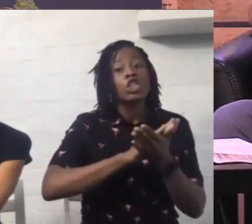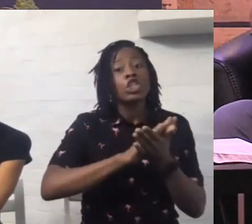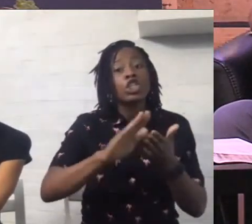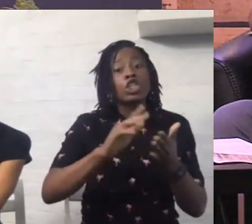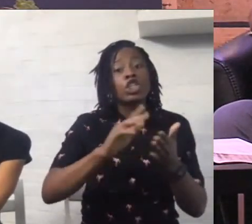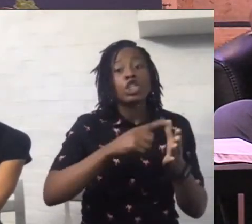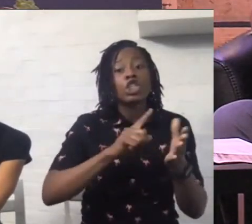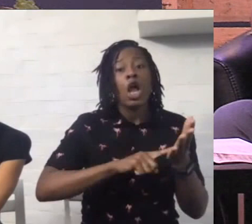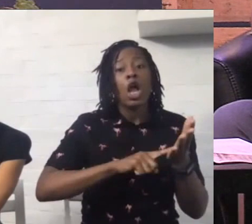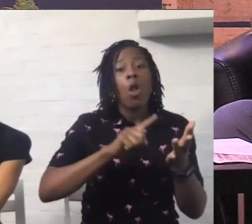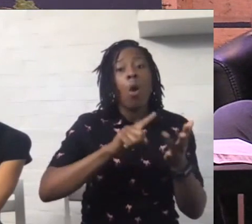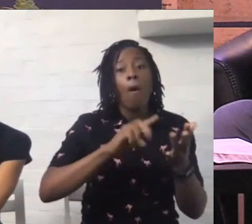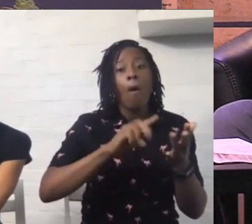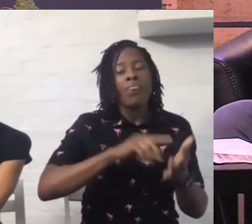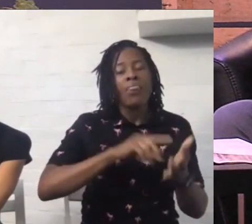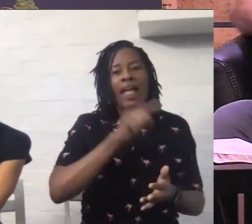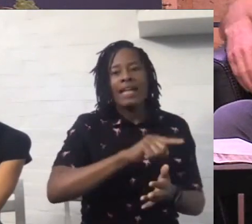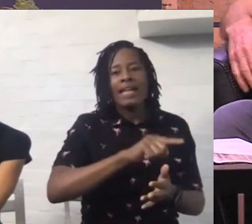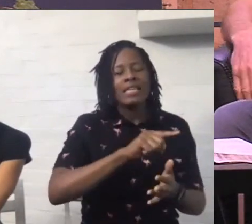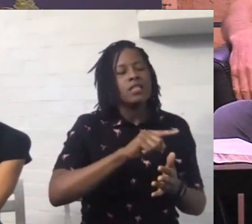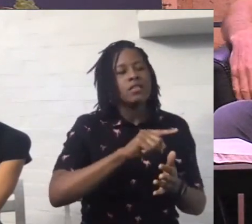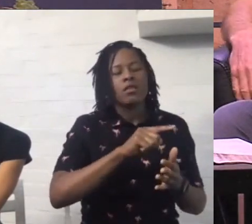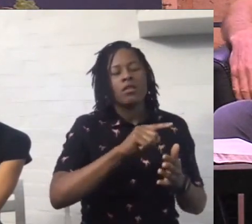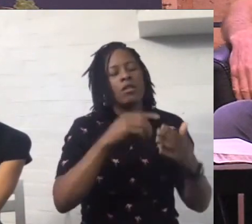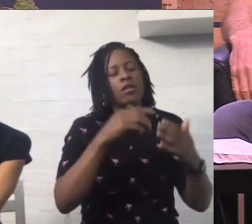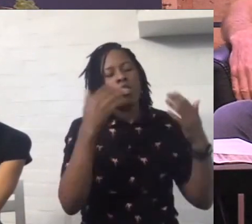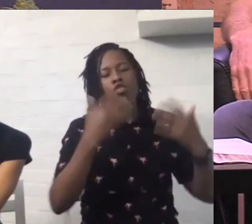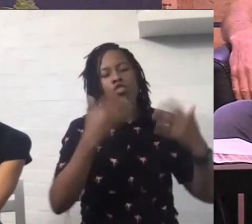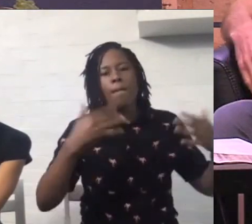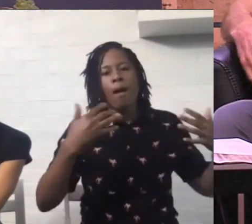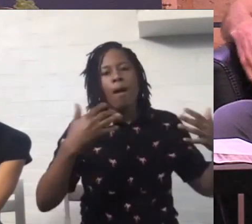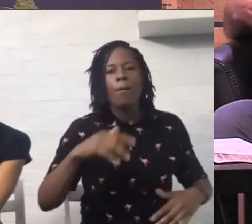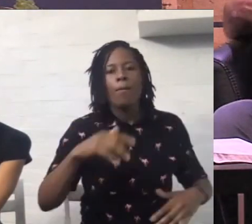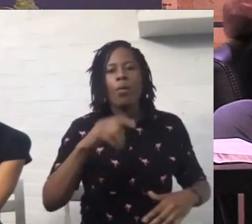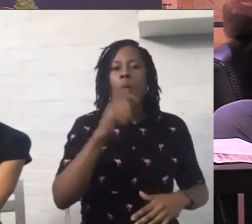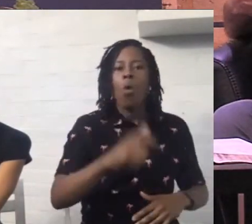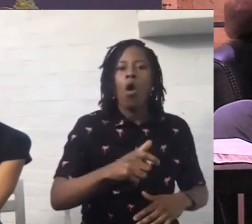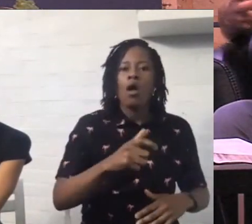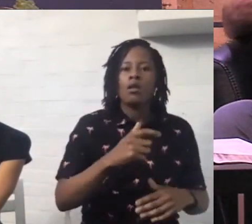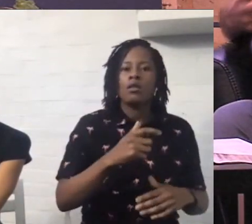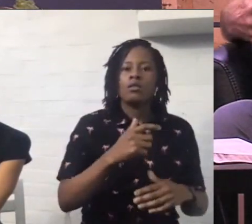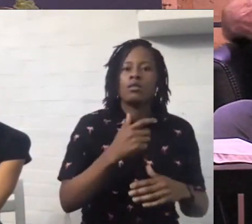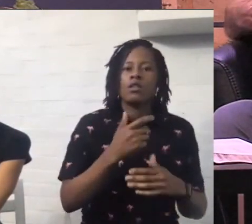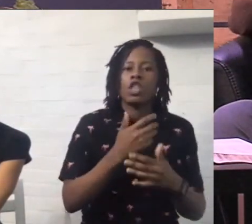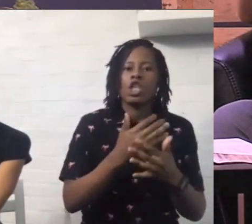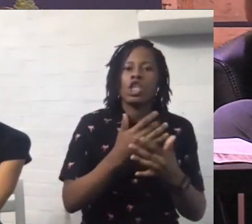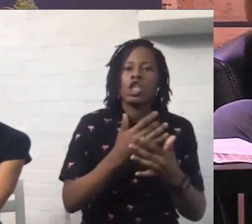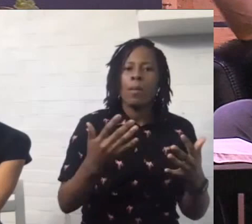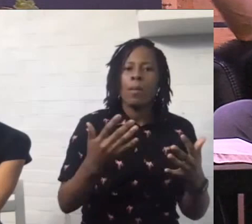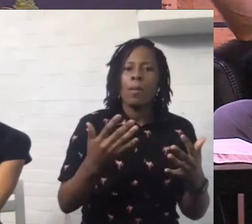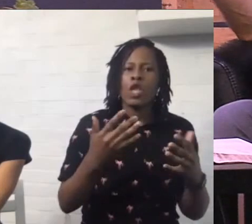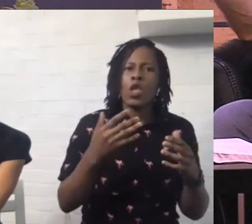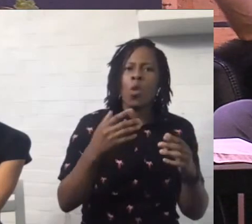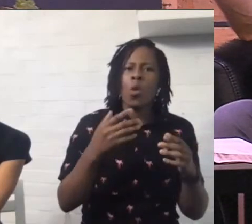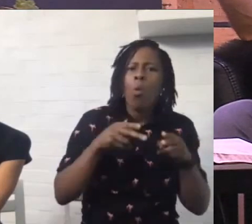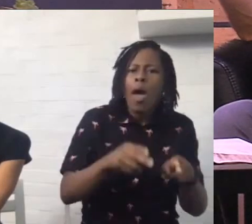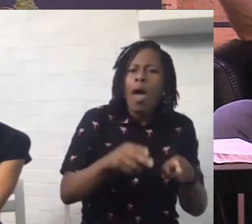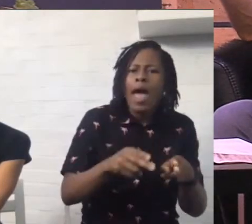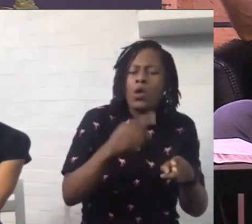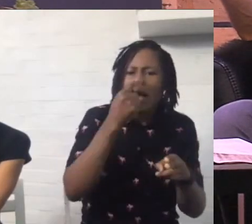There's so many attempts to define it. The central idea is wholeness.